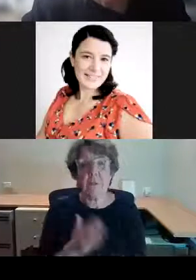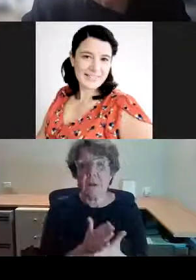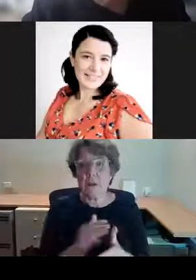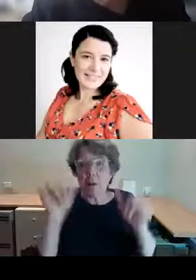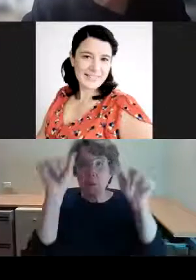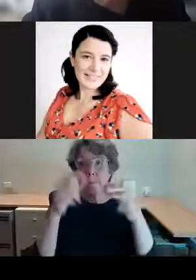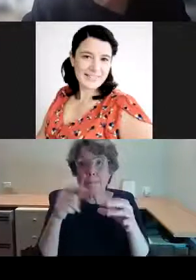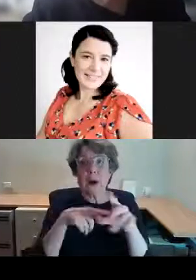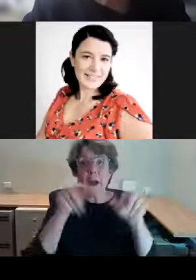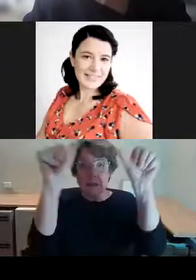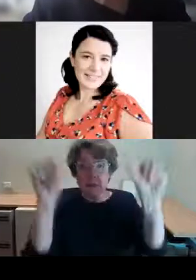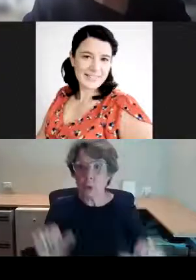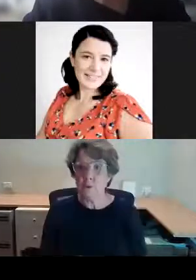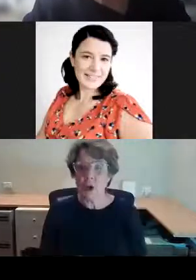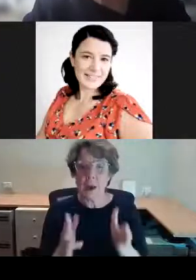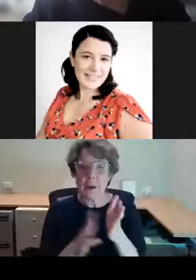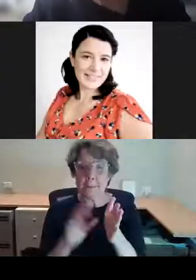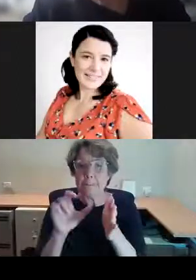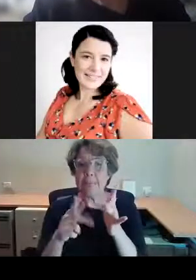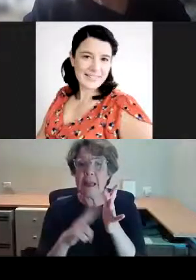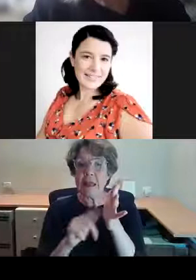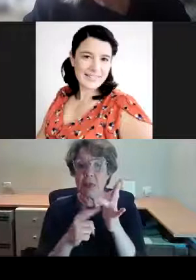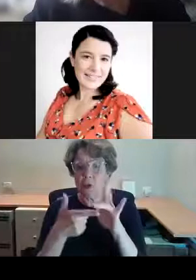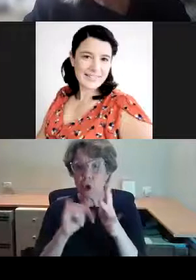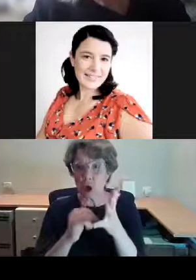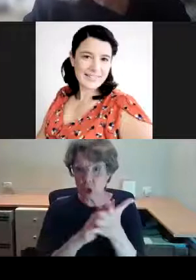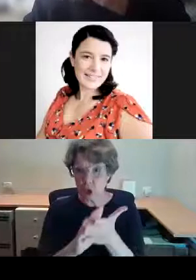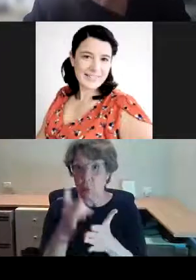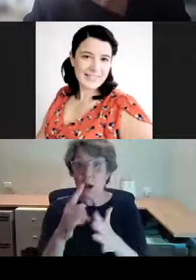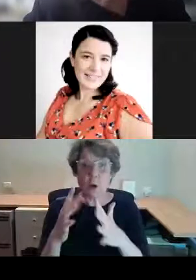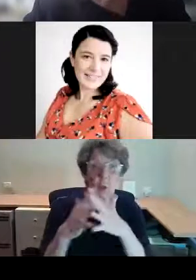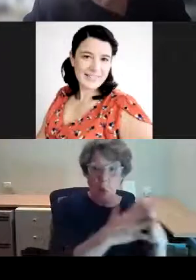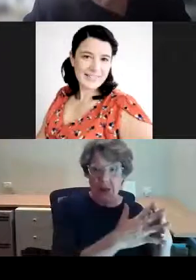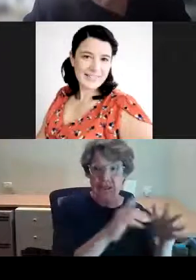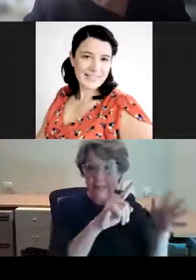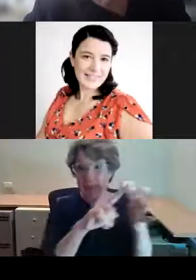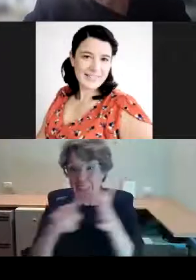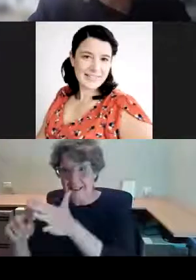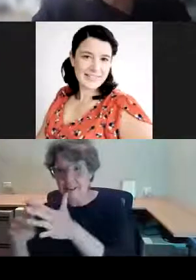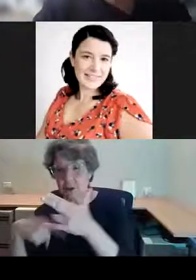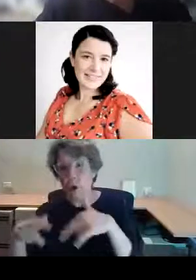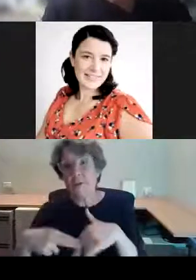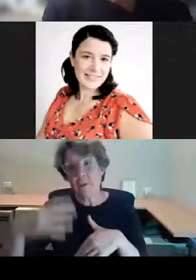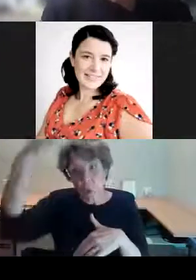McIntosh is one on the east side and the west facade of the Queen Victoria building.